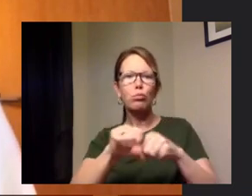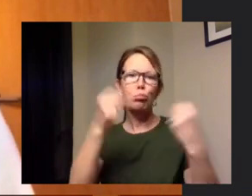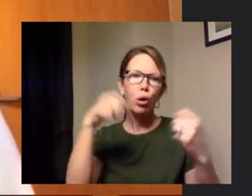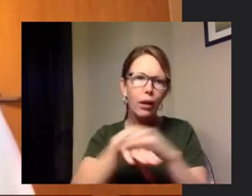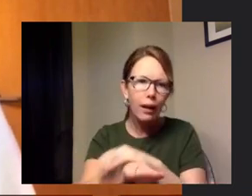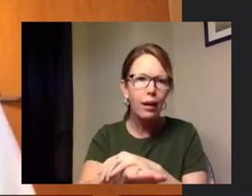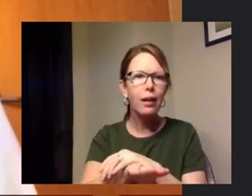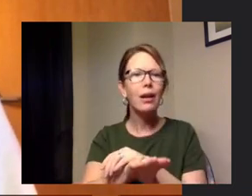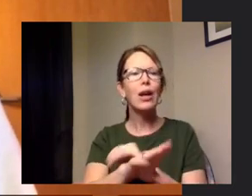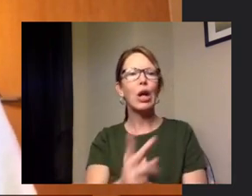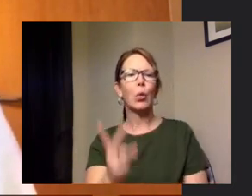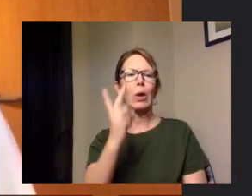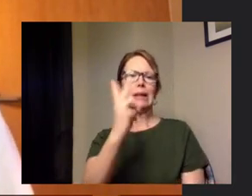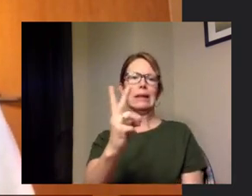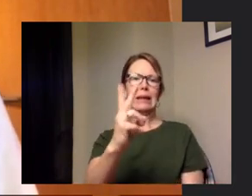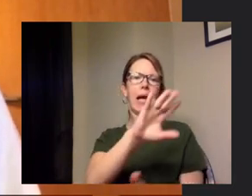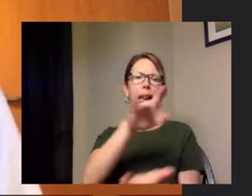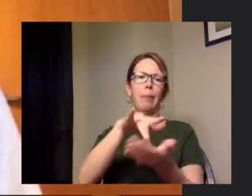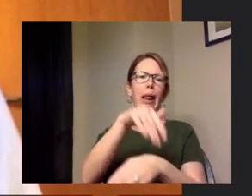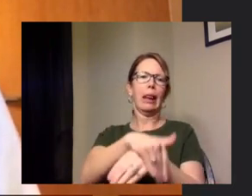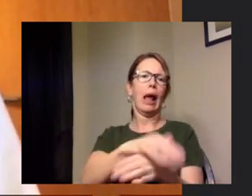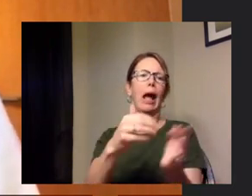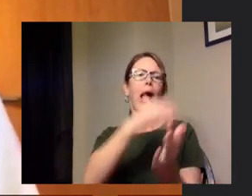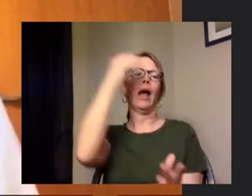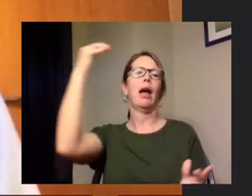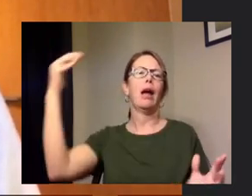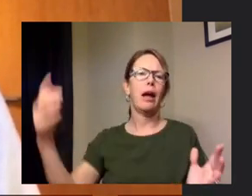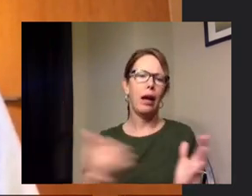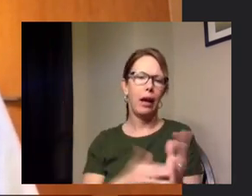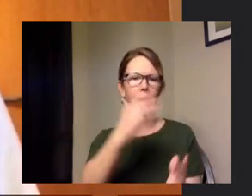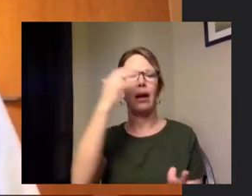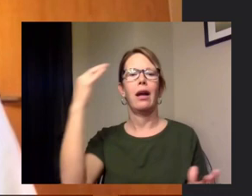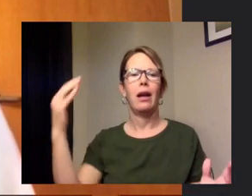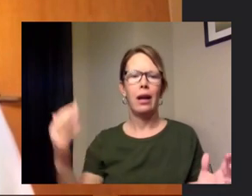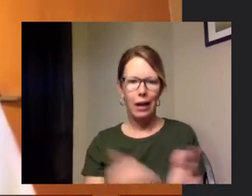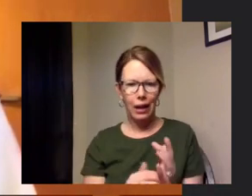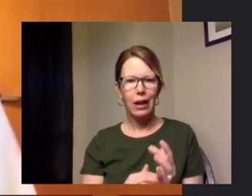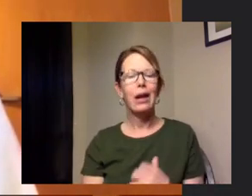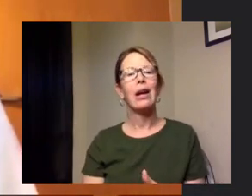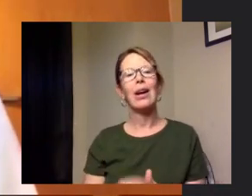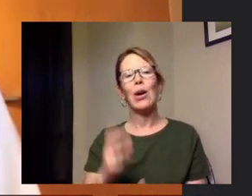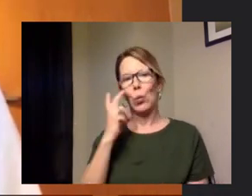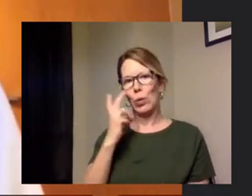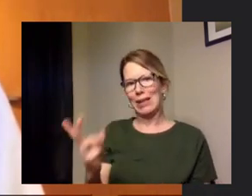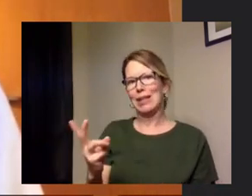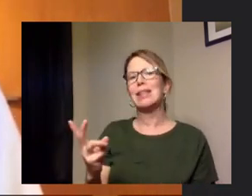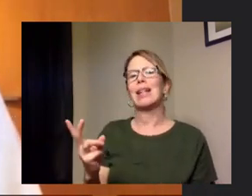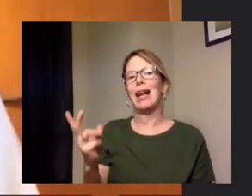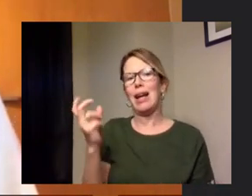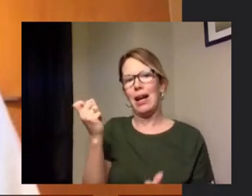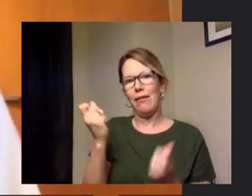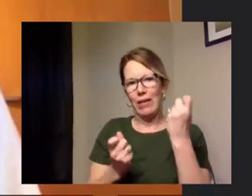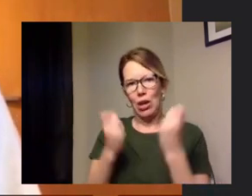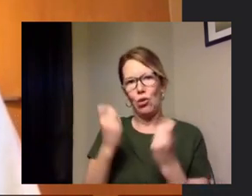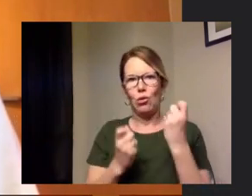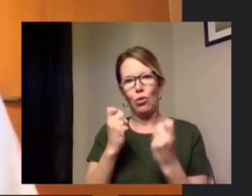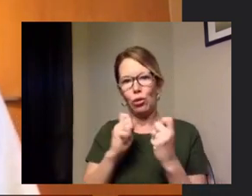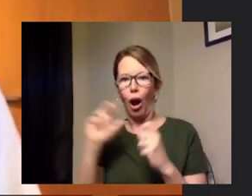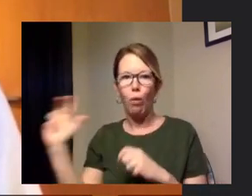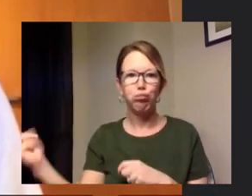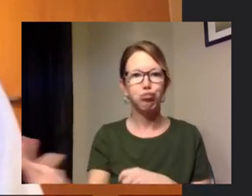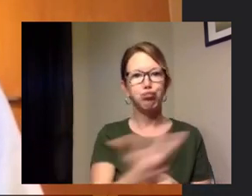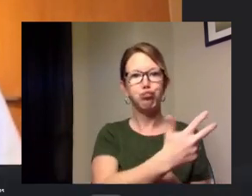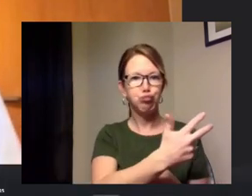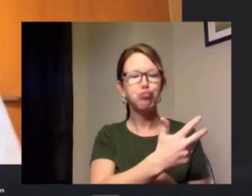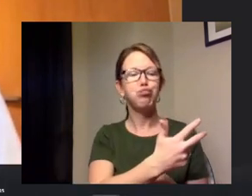middle of the night sporadically um we believe that there are vehicles that pass through town uh